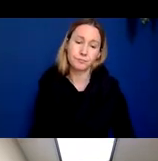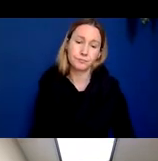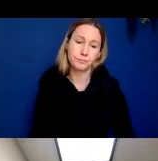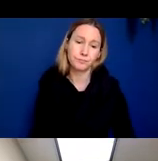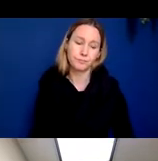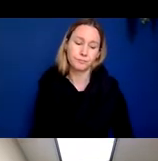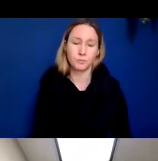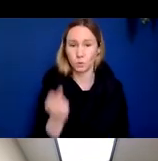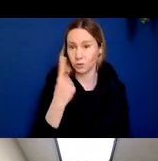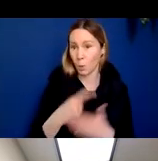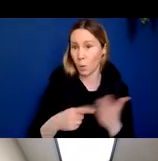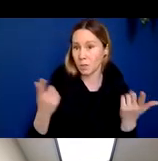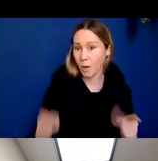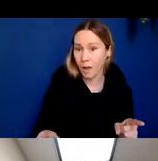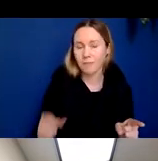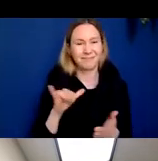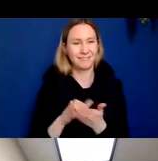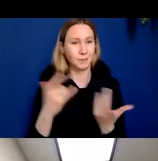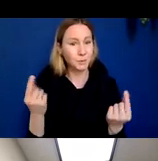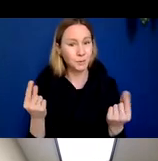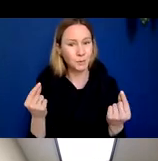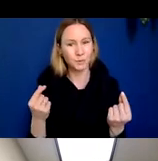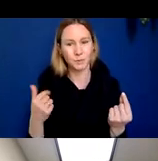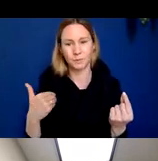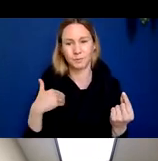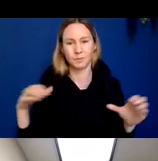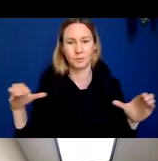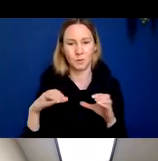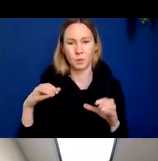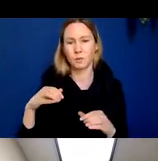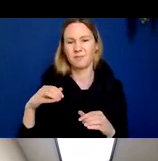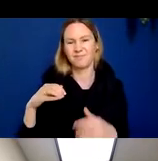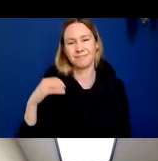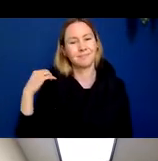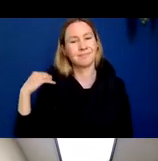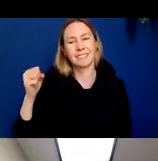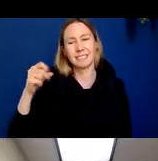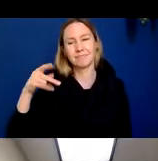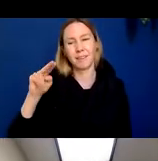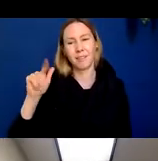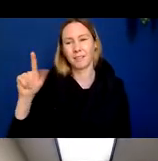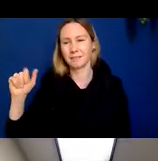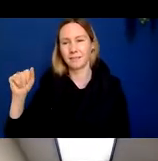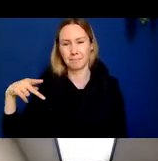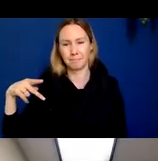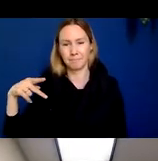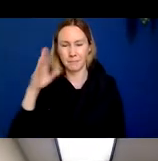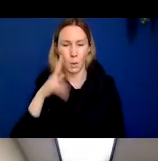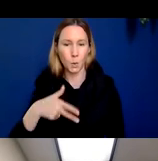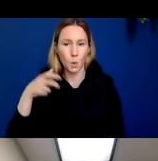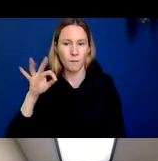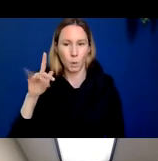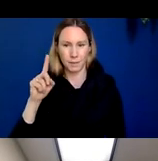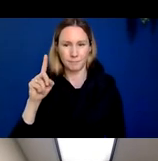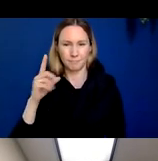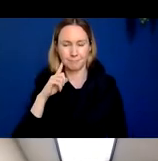understand what is going on, that's when I do a lumbar puncture test or a spinal tap. And now I can get a read of these amyloid and